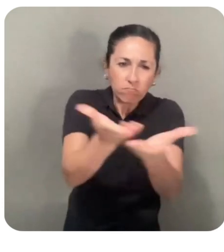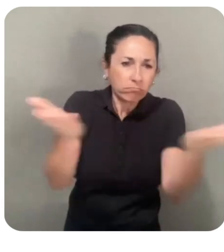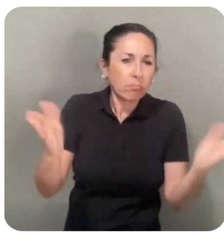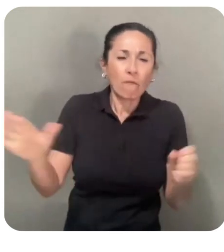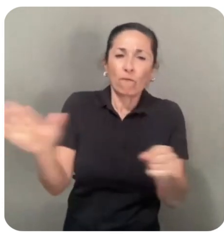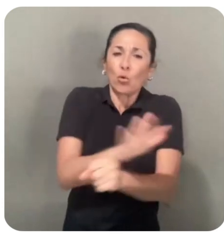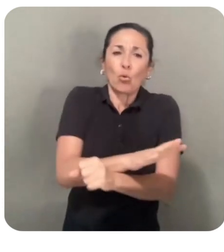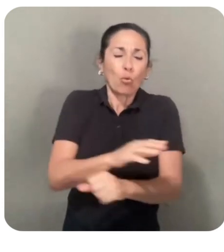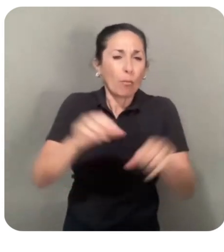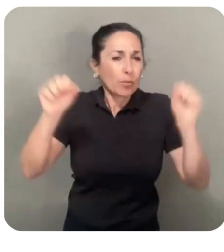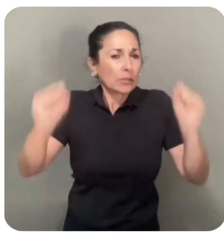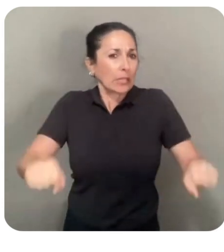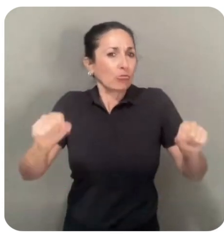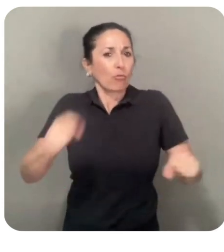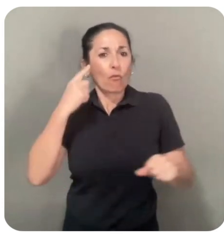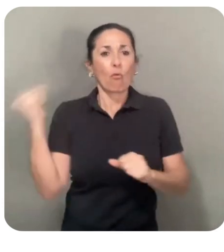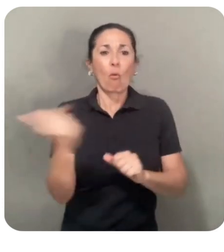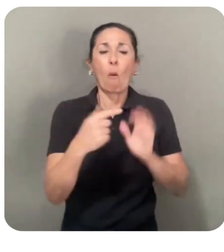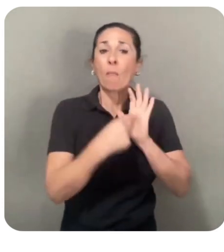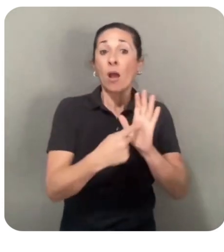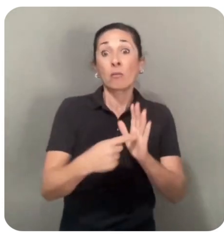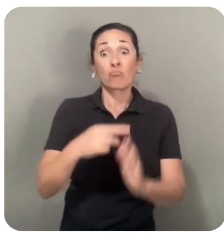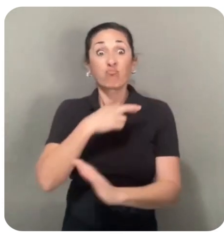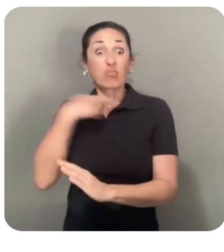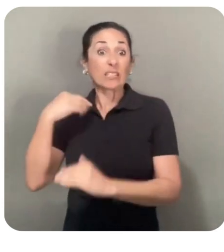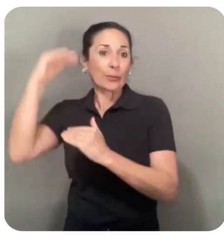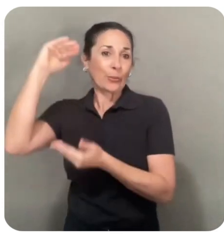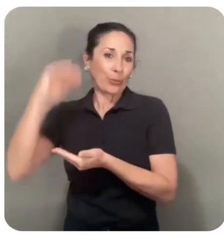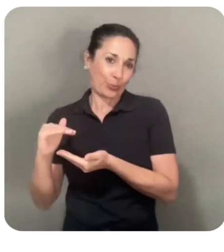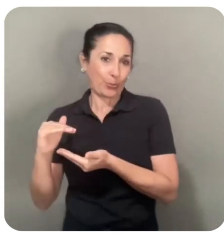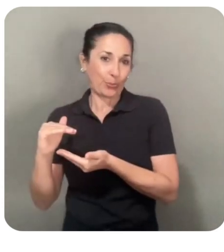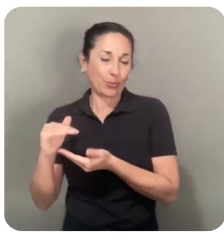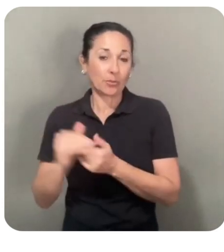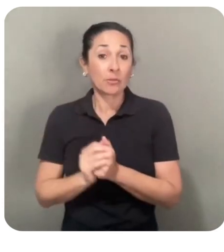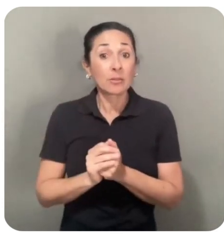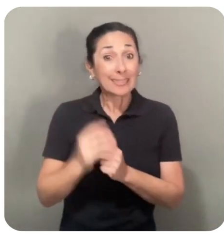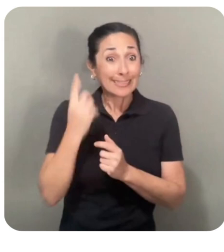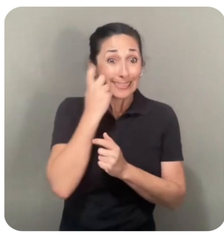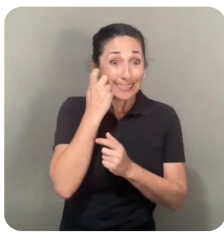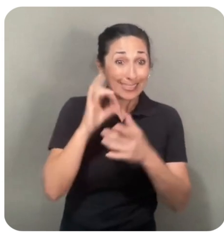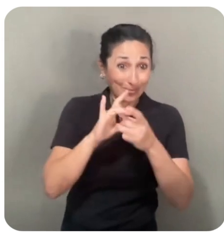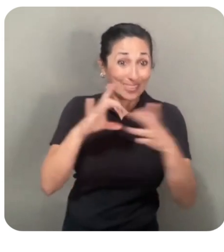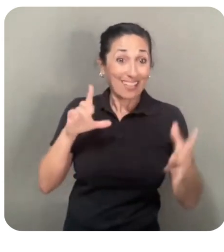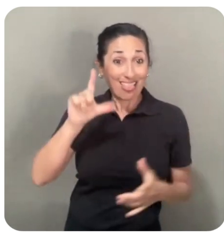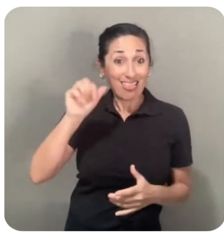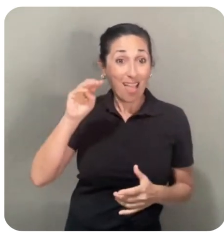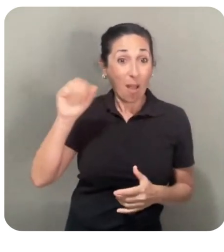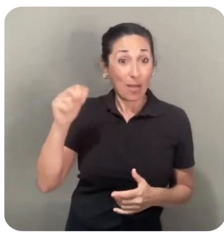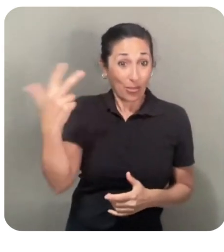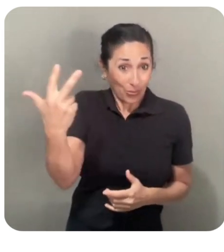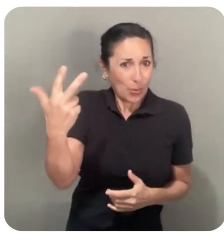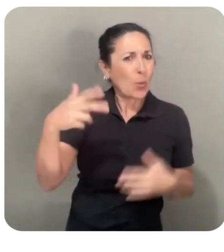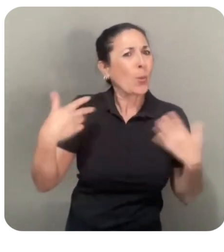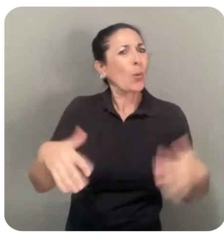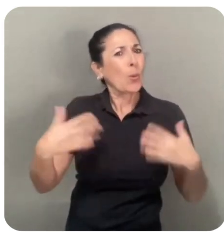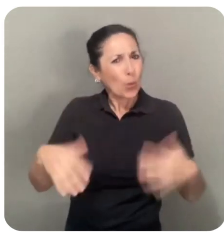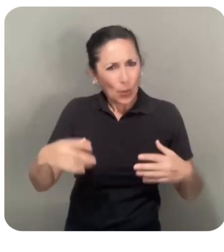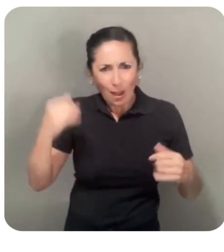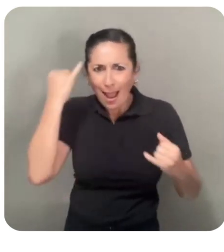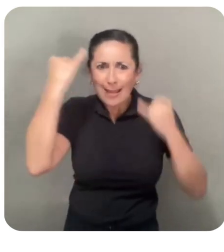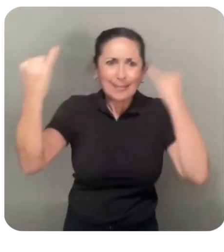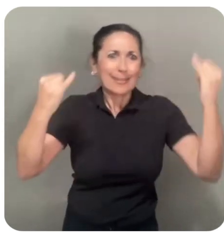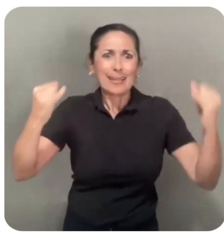potential of our models while minimizing risk. With the latest release of LAMA 3, we've made a significant breakthrough